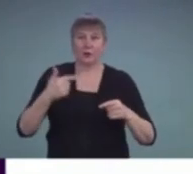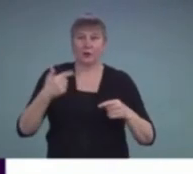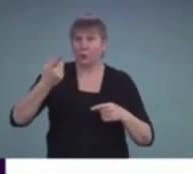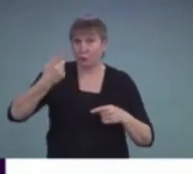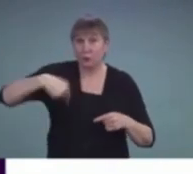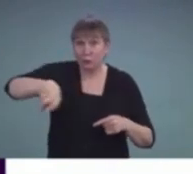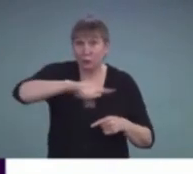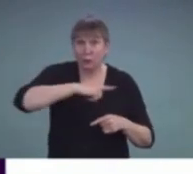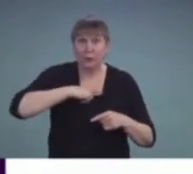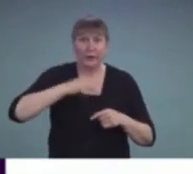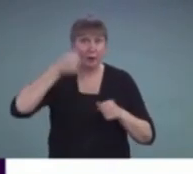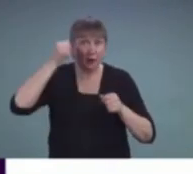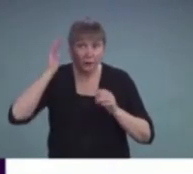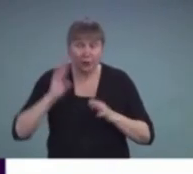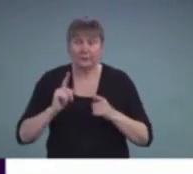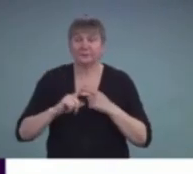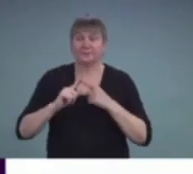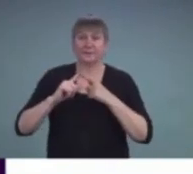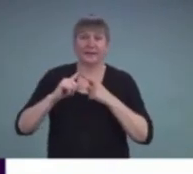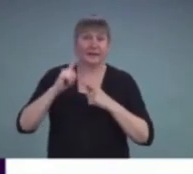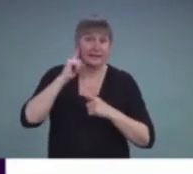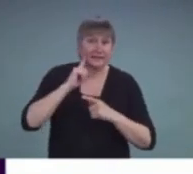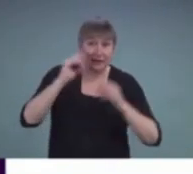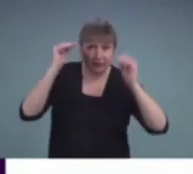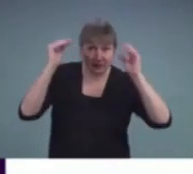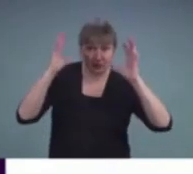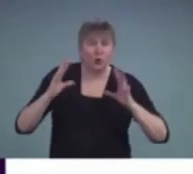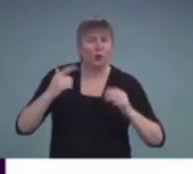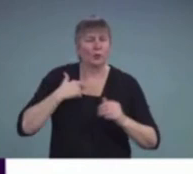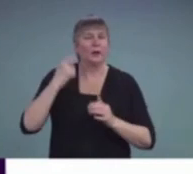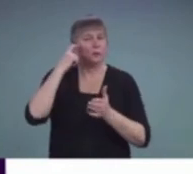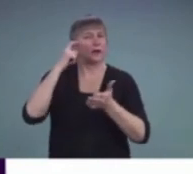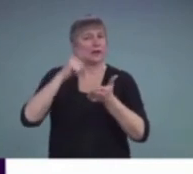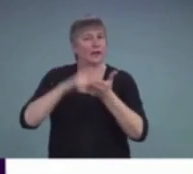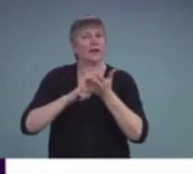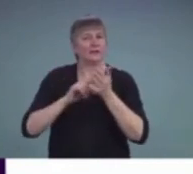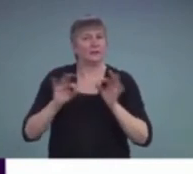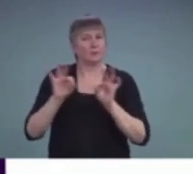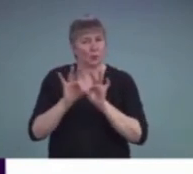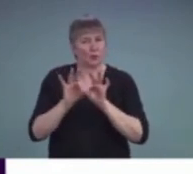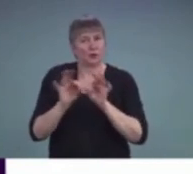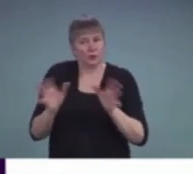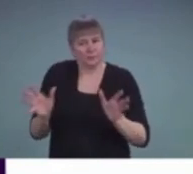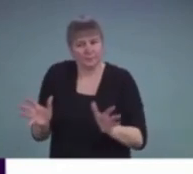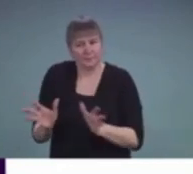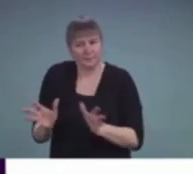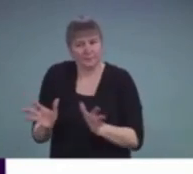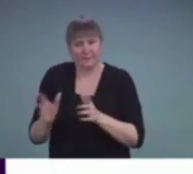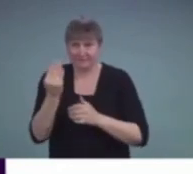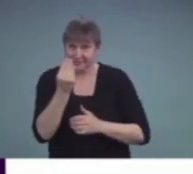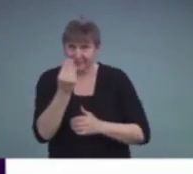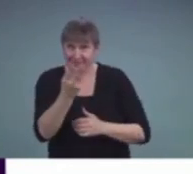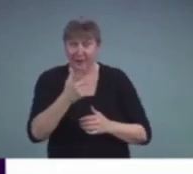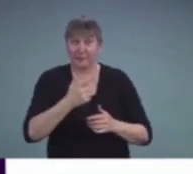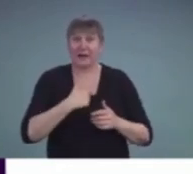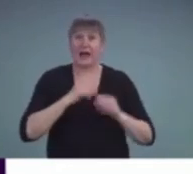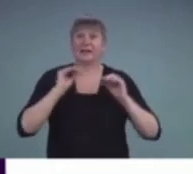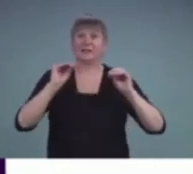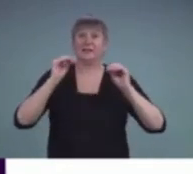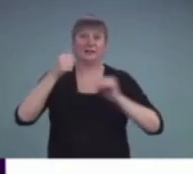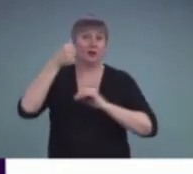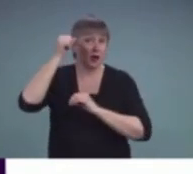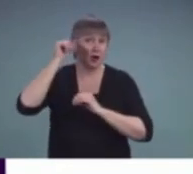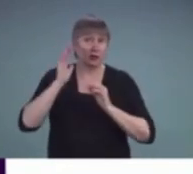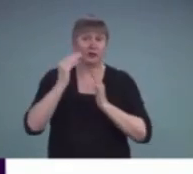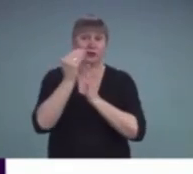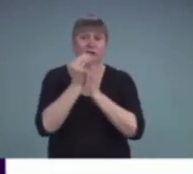understand or recognize how important that is. But I have to say I teach the audiology course for a master's